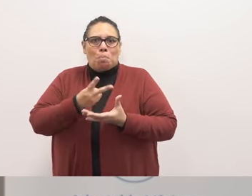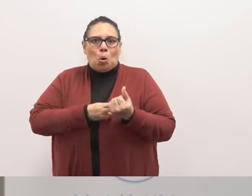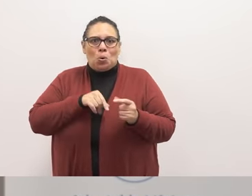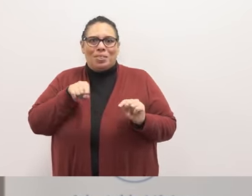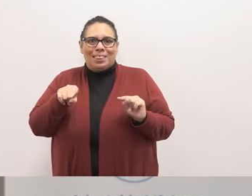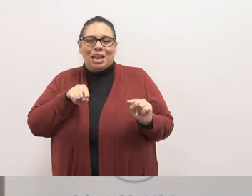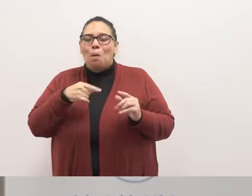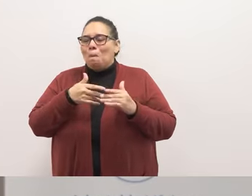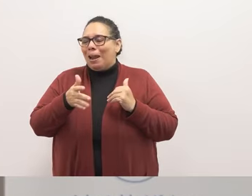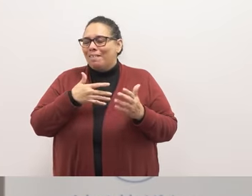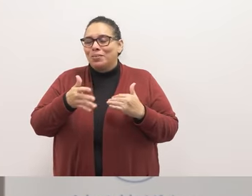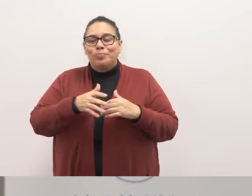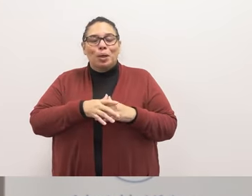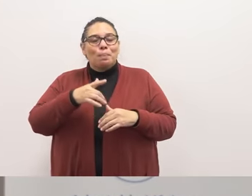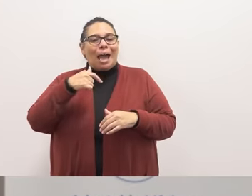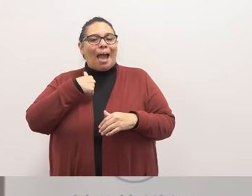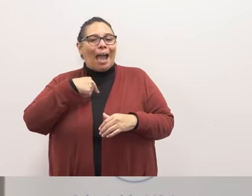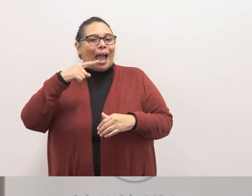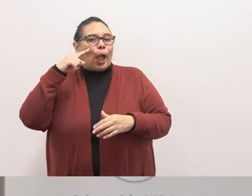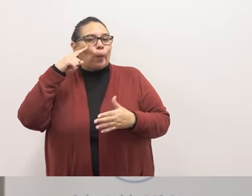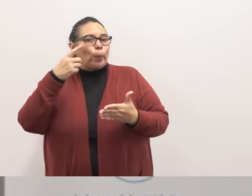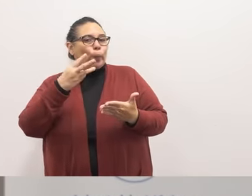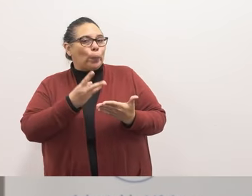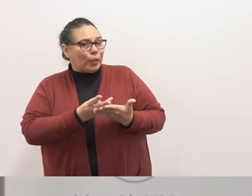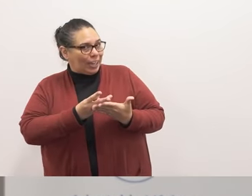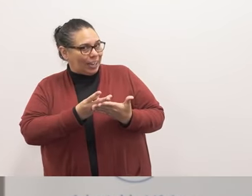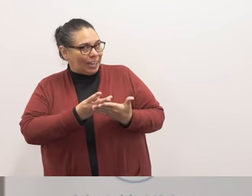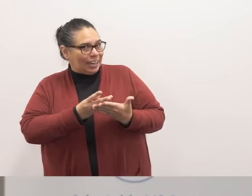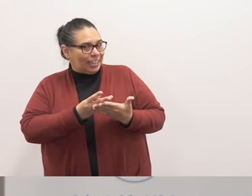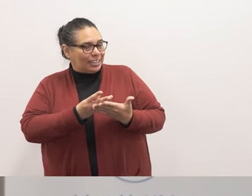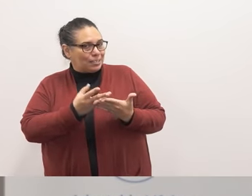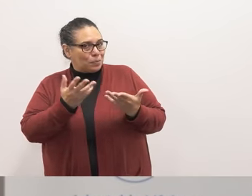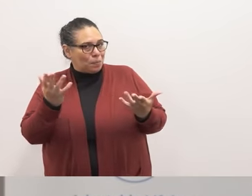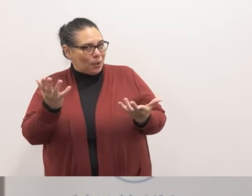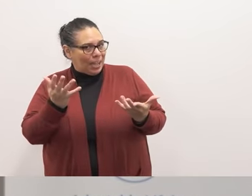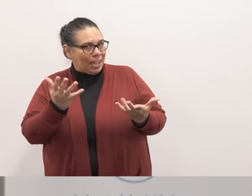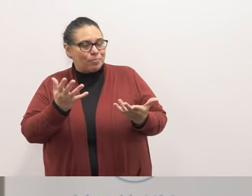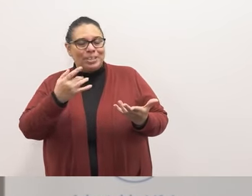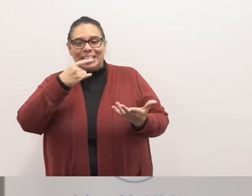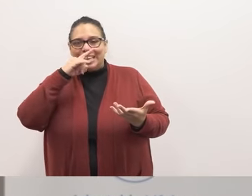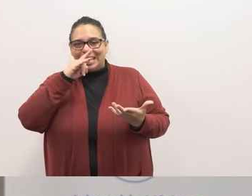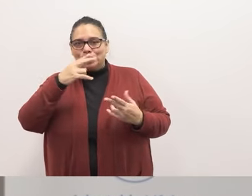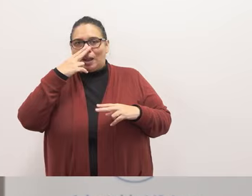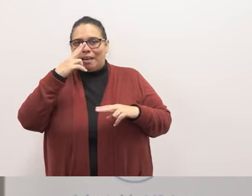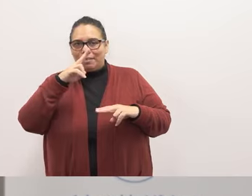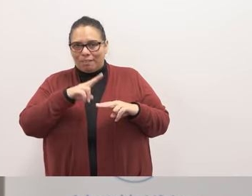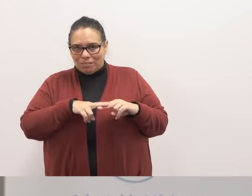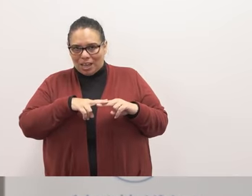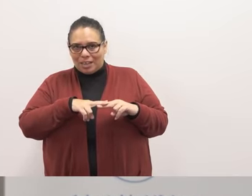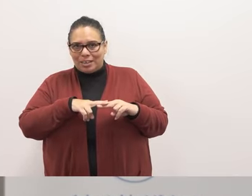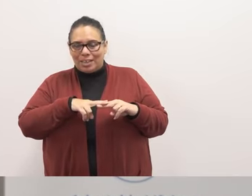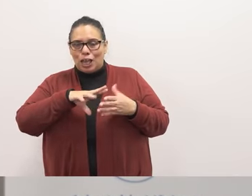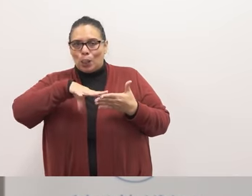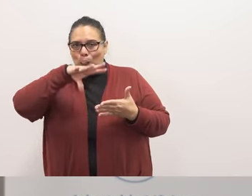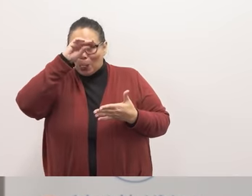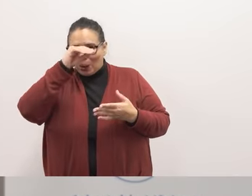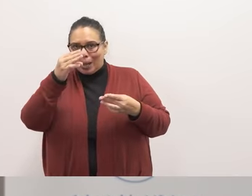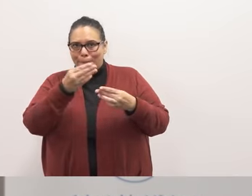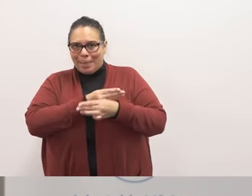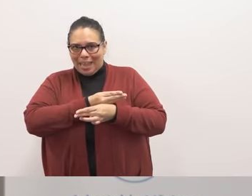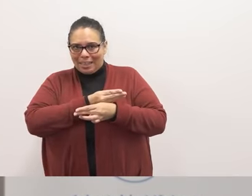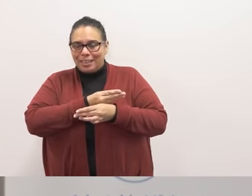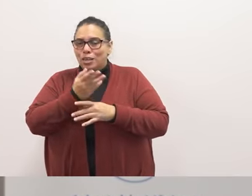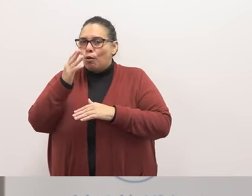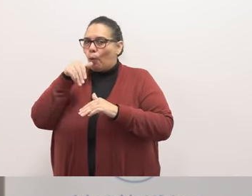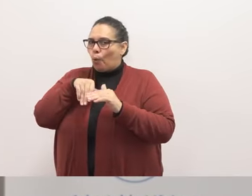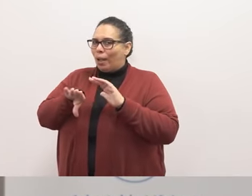it is but what i witnessed what i witnessed was that kids were having fun with math you walk into